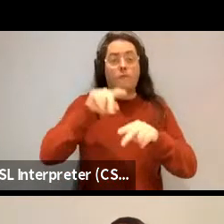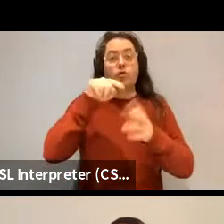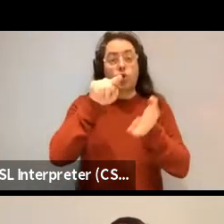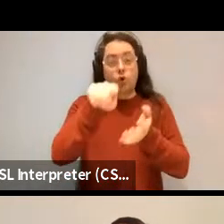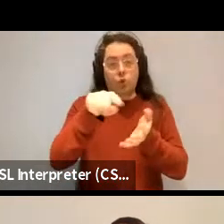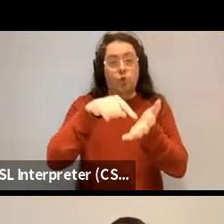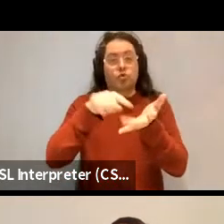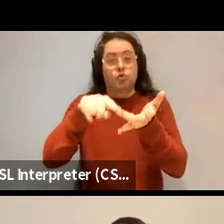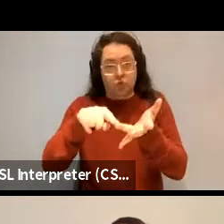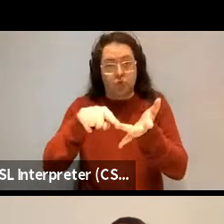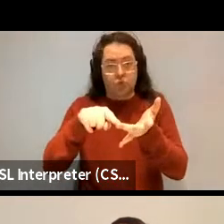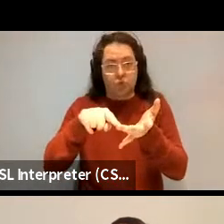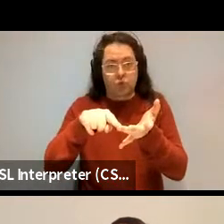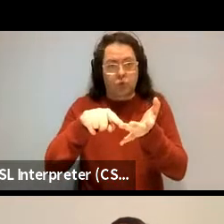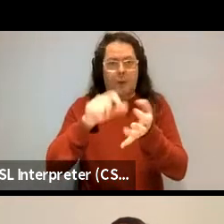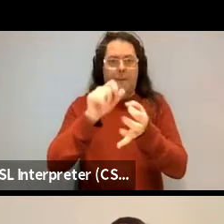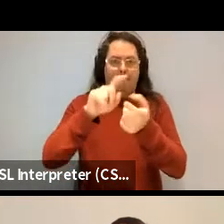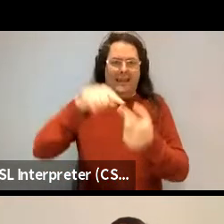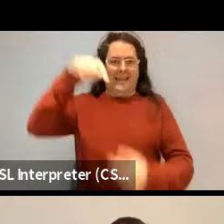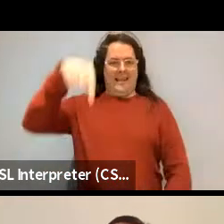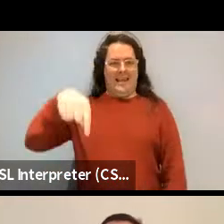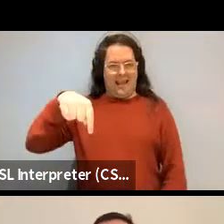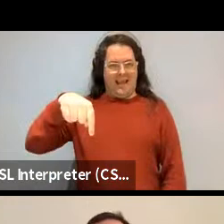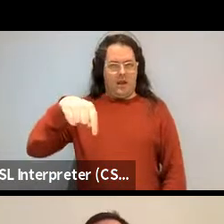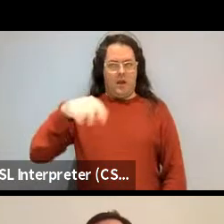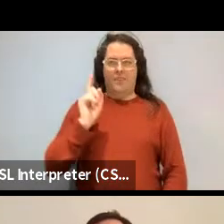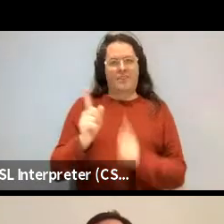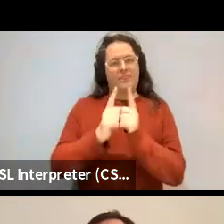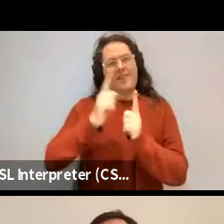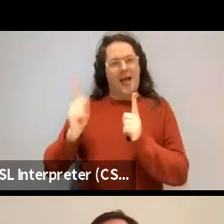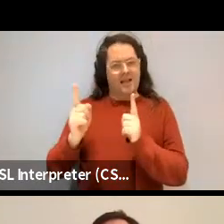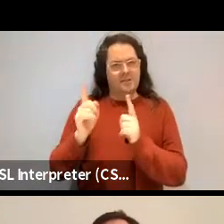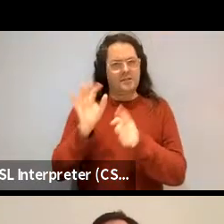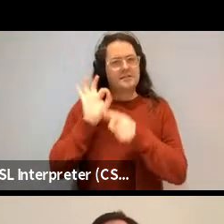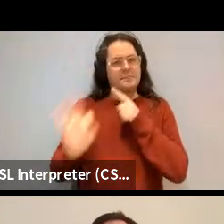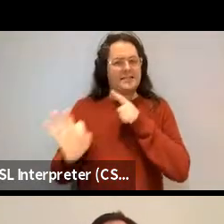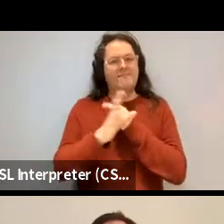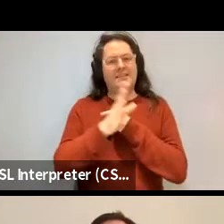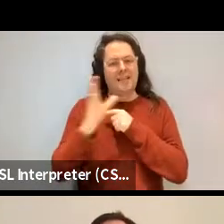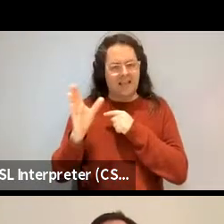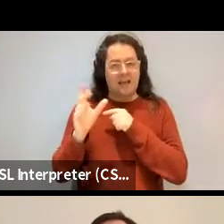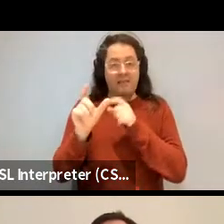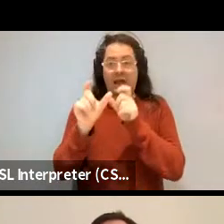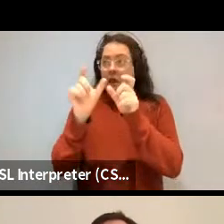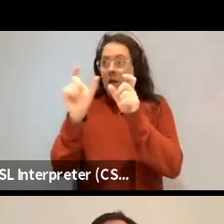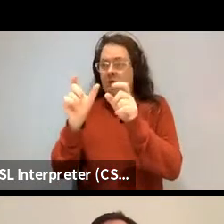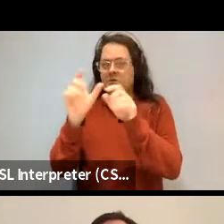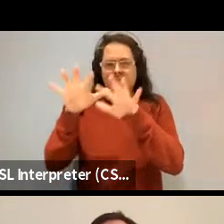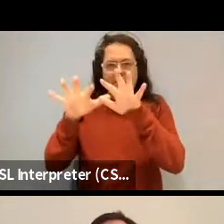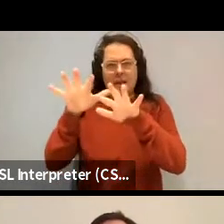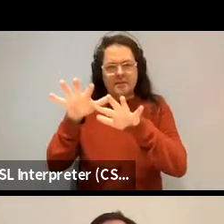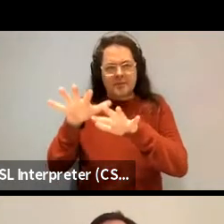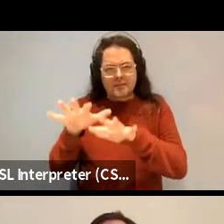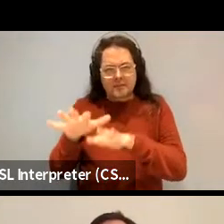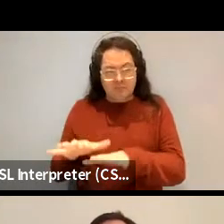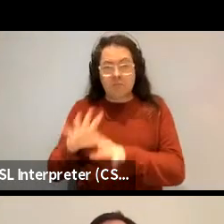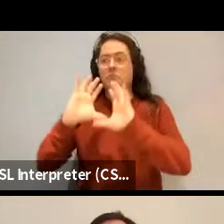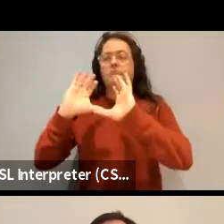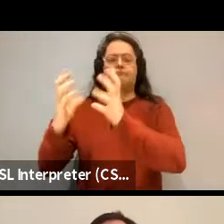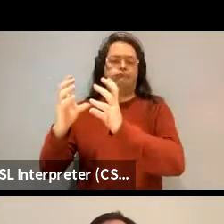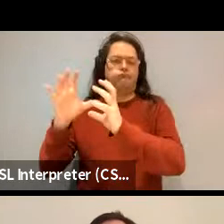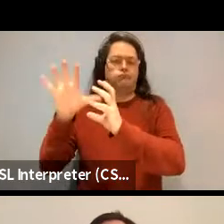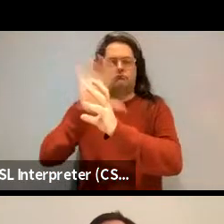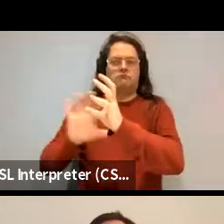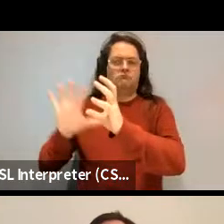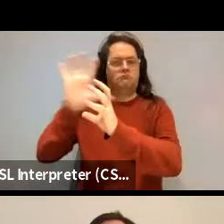We just learn a lot of specifics and because they're clustering, they're related one to the other. That's how,